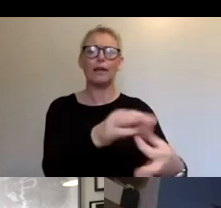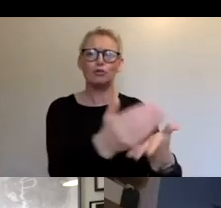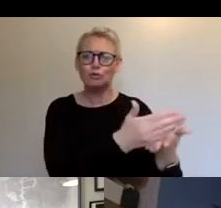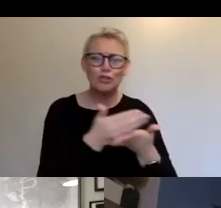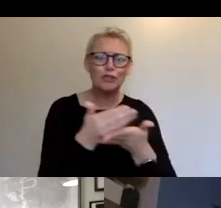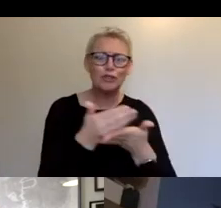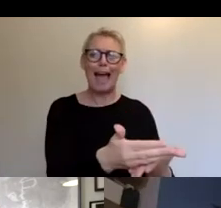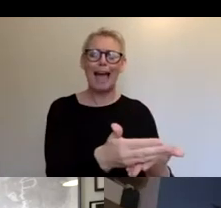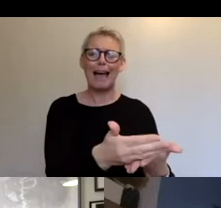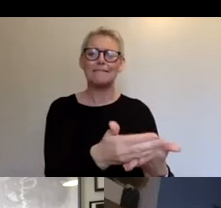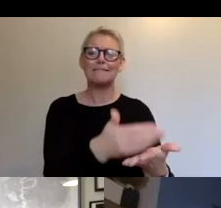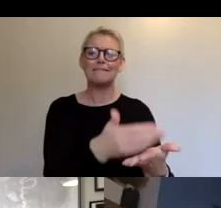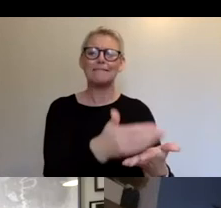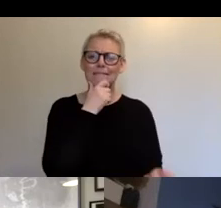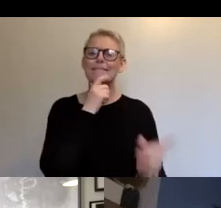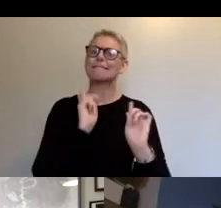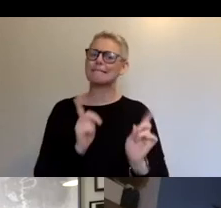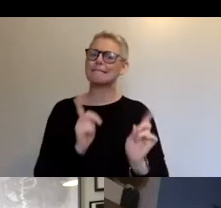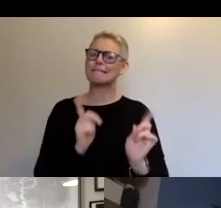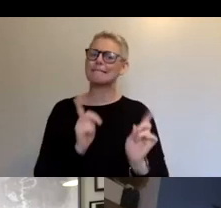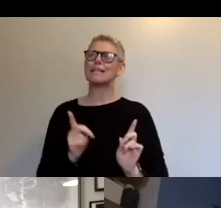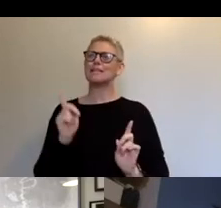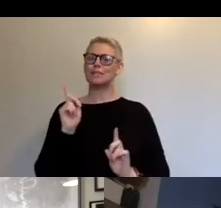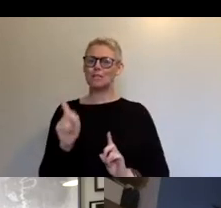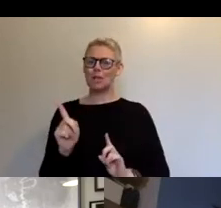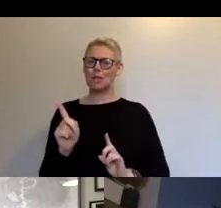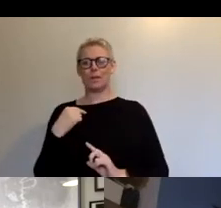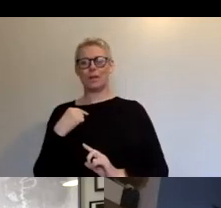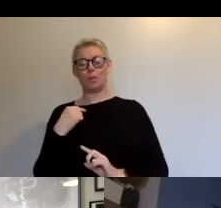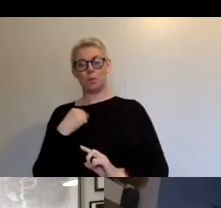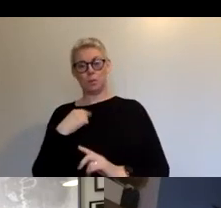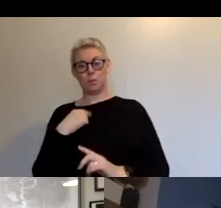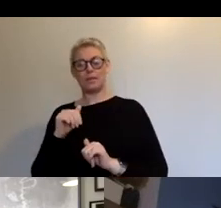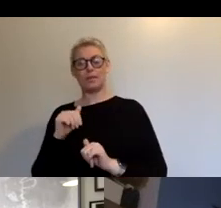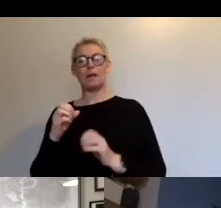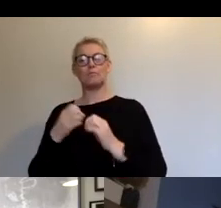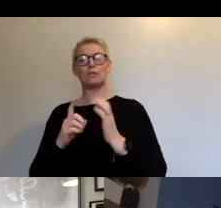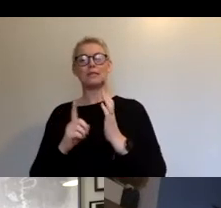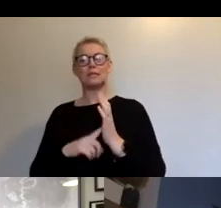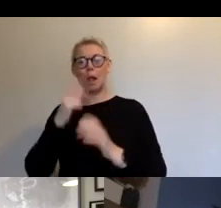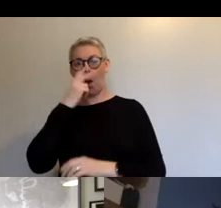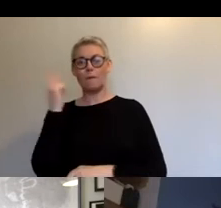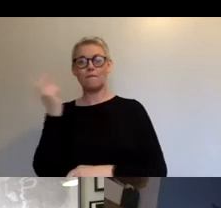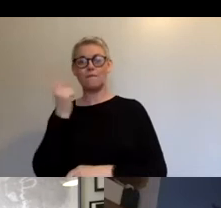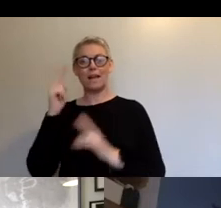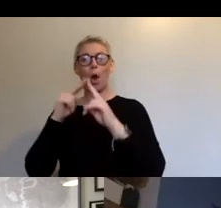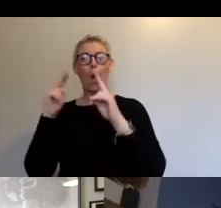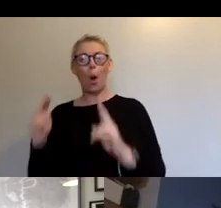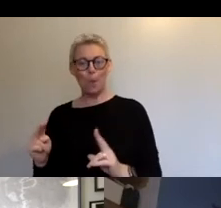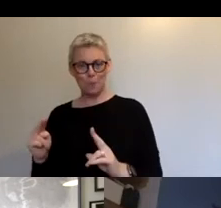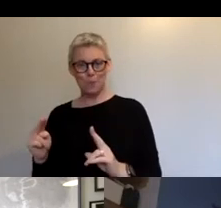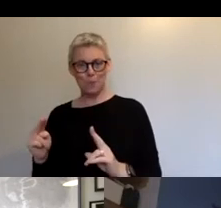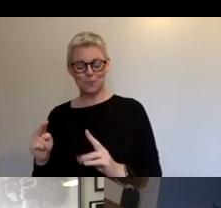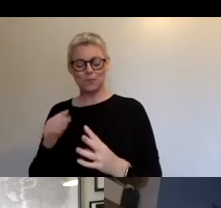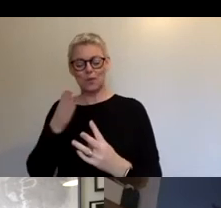And yeah, so we, we are part of it was Bristol Olvik at home and that was split into three pieces. We